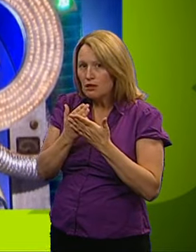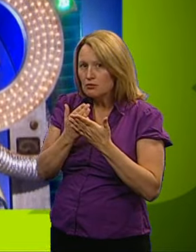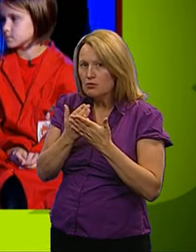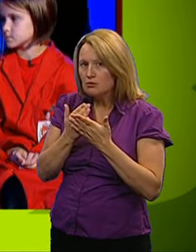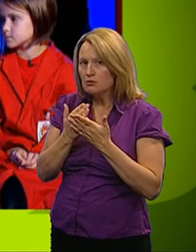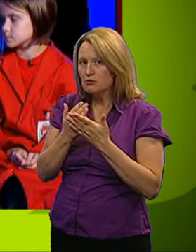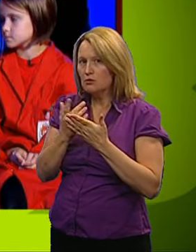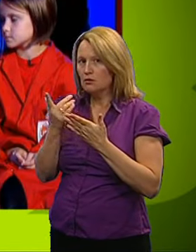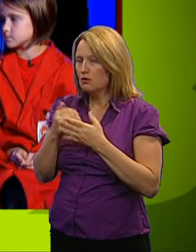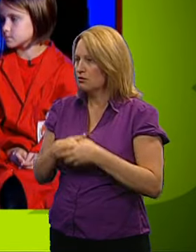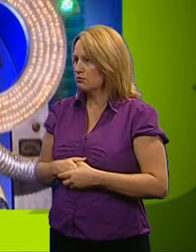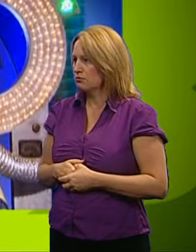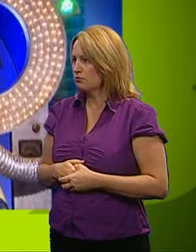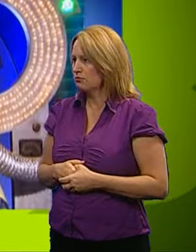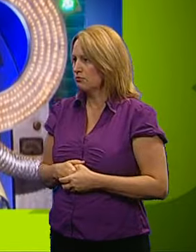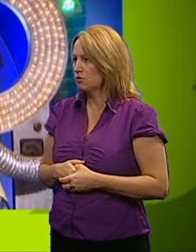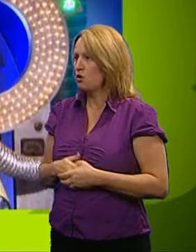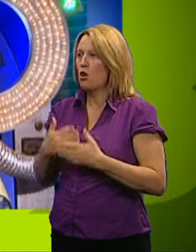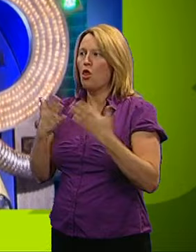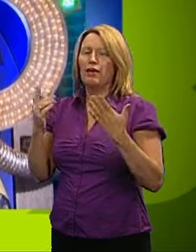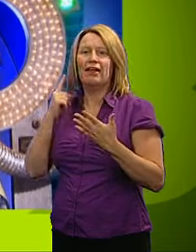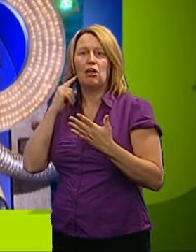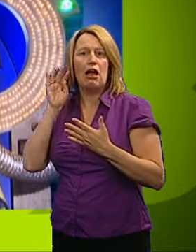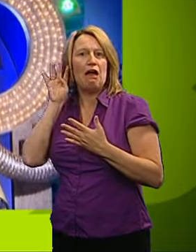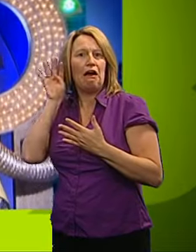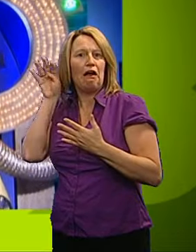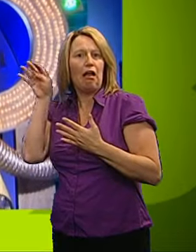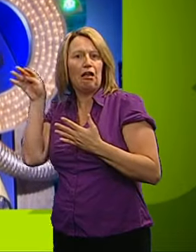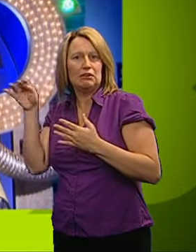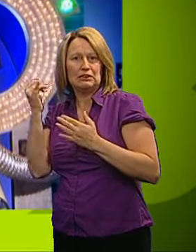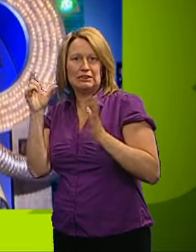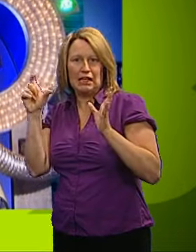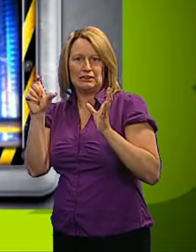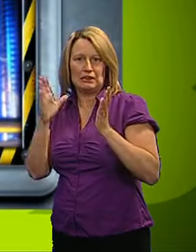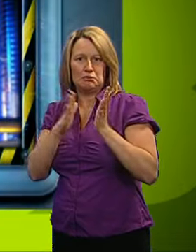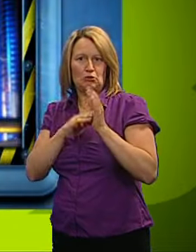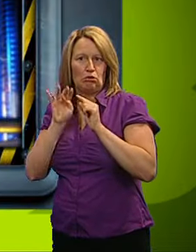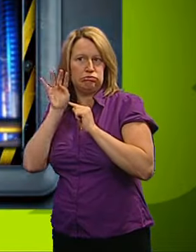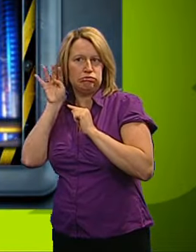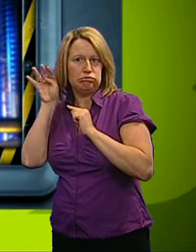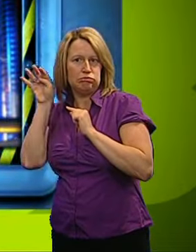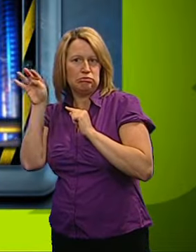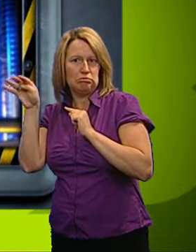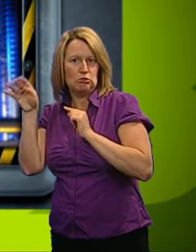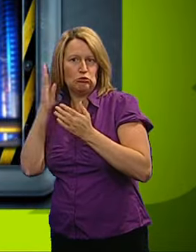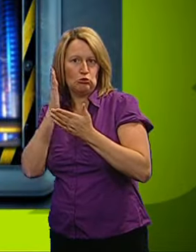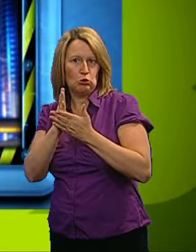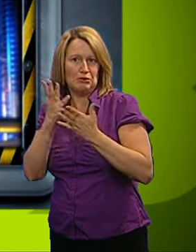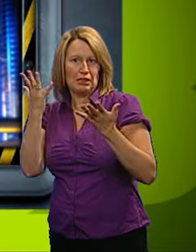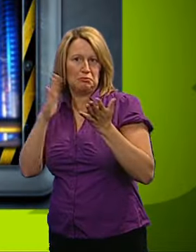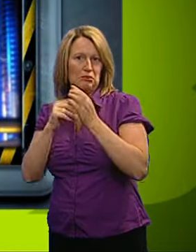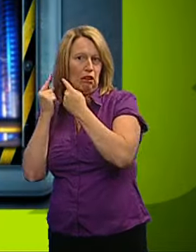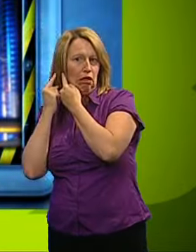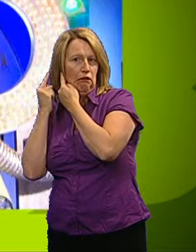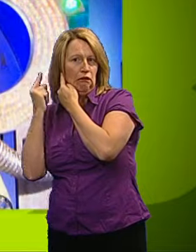fact is the longest ear hair in the world is 10 centimetres long. Is that